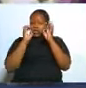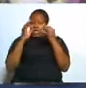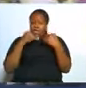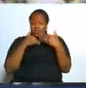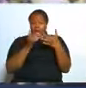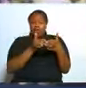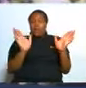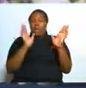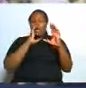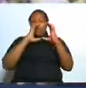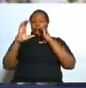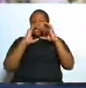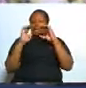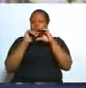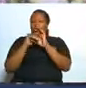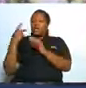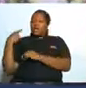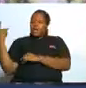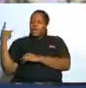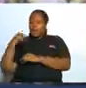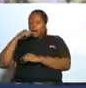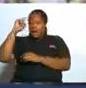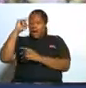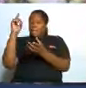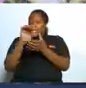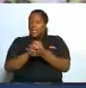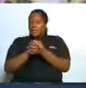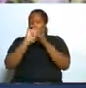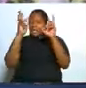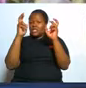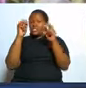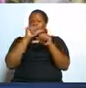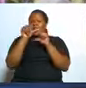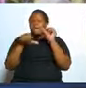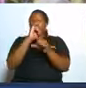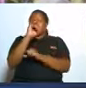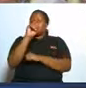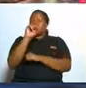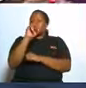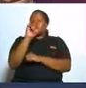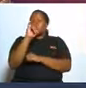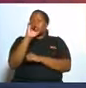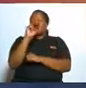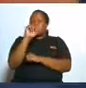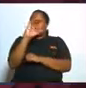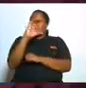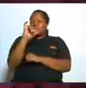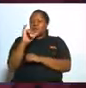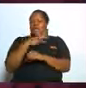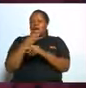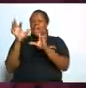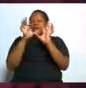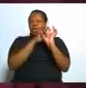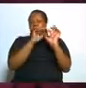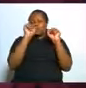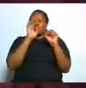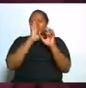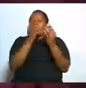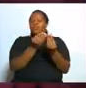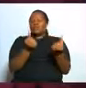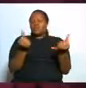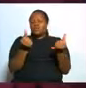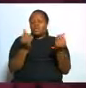among couples I believe even the issue of intimacy and connection will be solved hallelujah